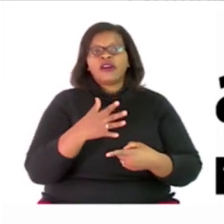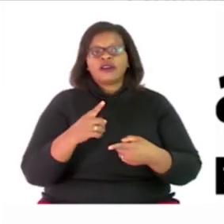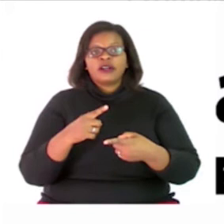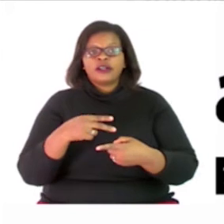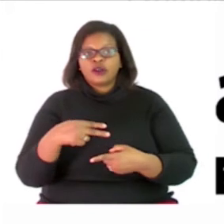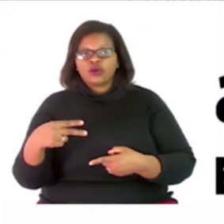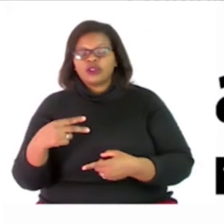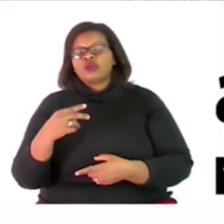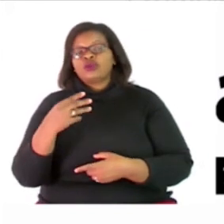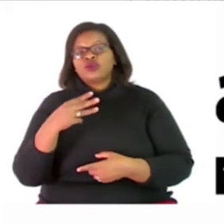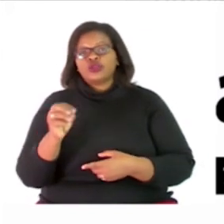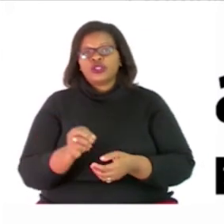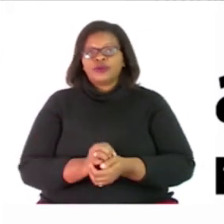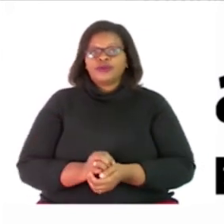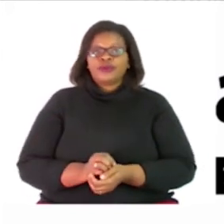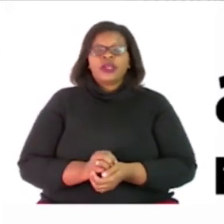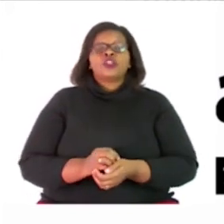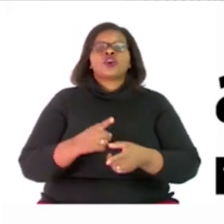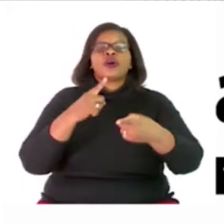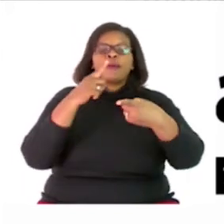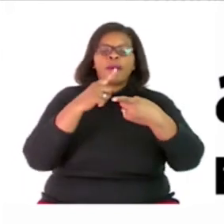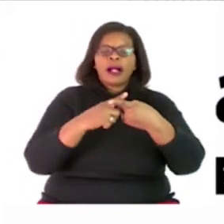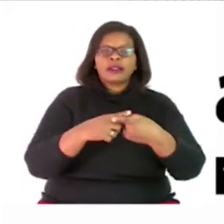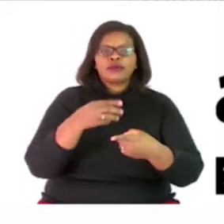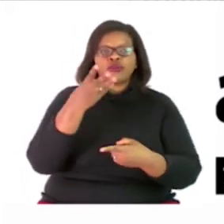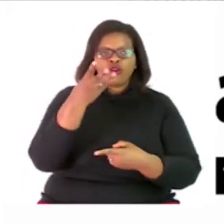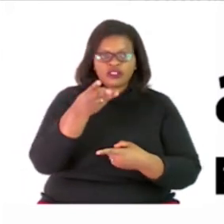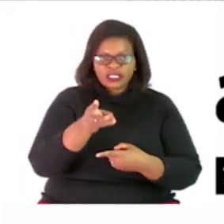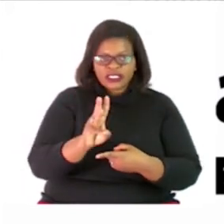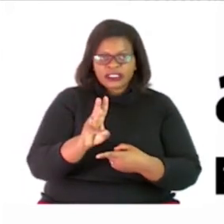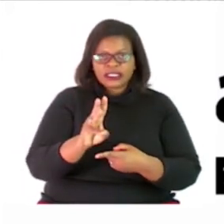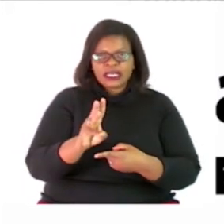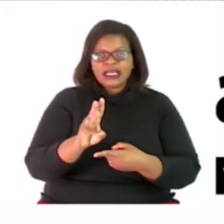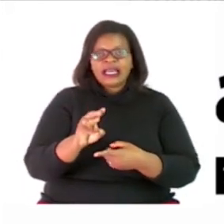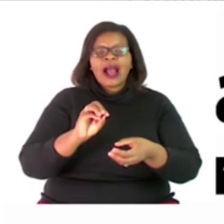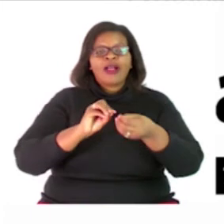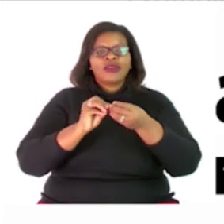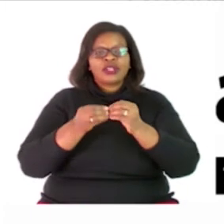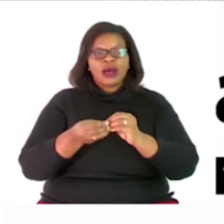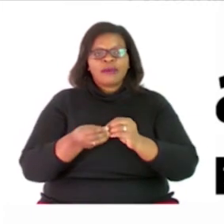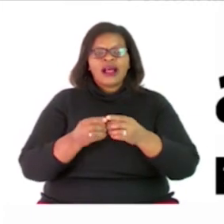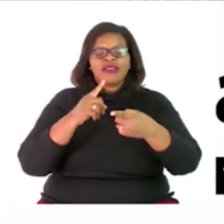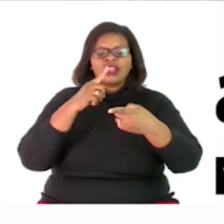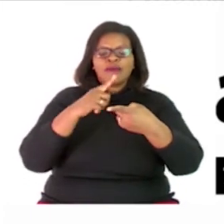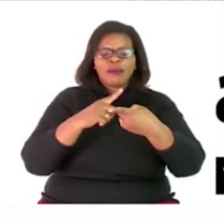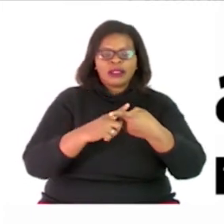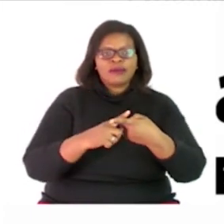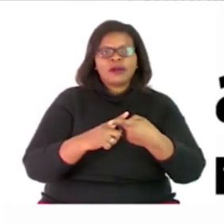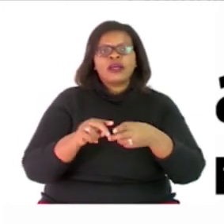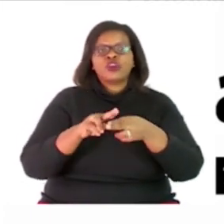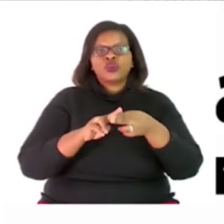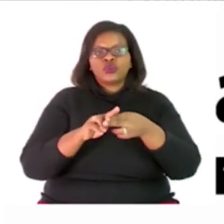so the multiples of 6 are the numbers that we multiply by 6 the